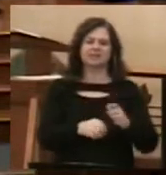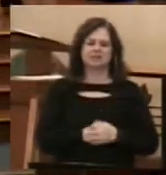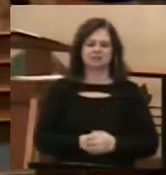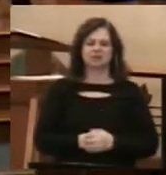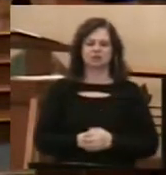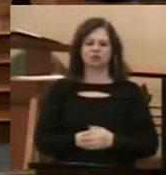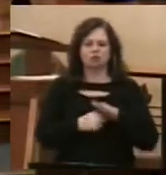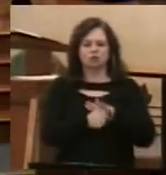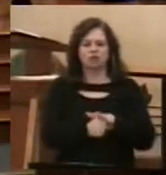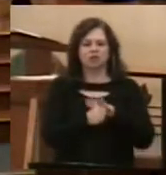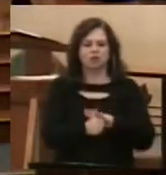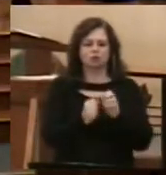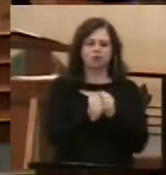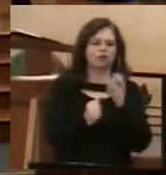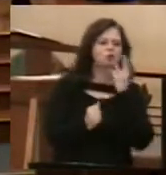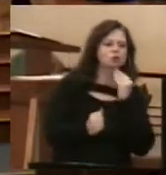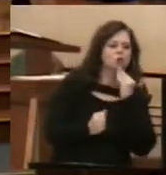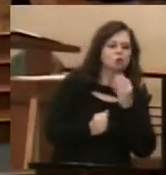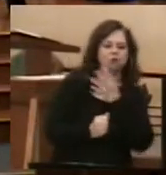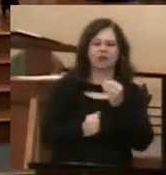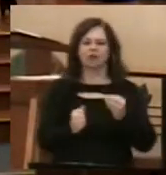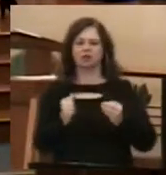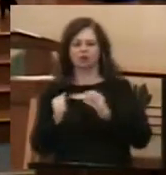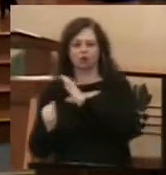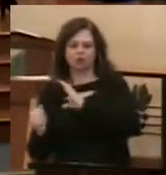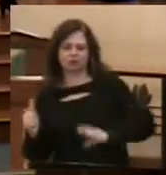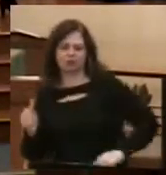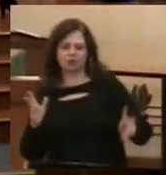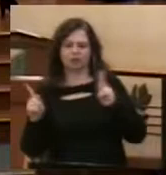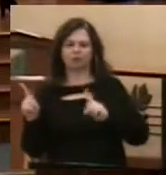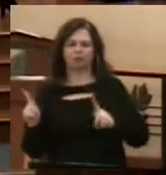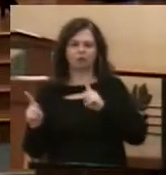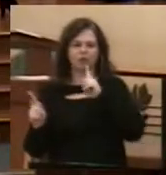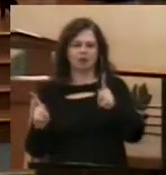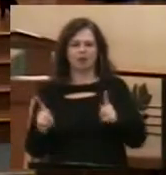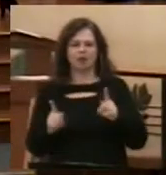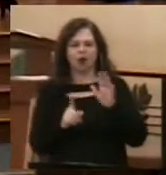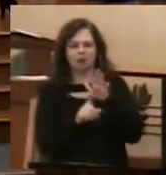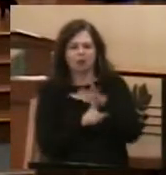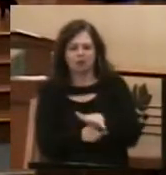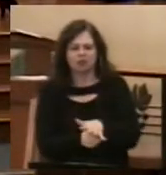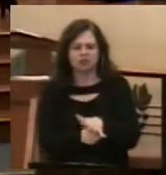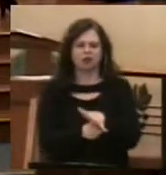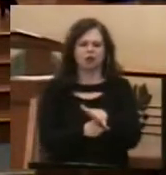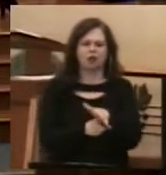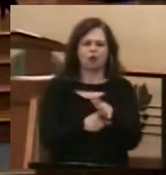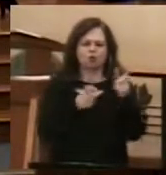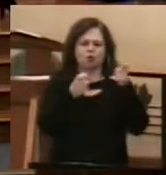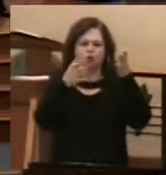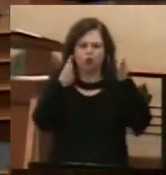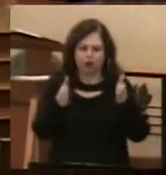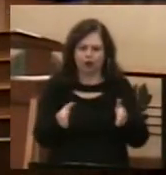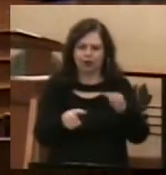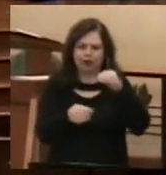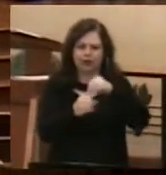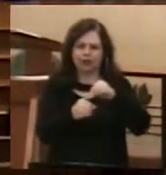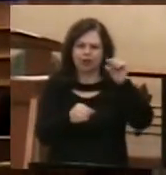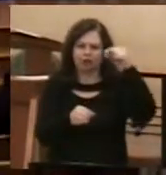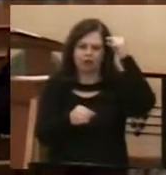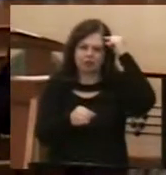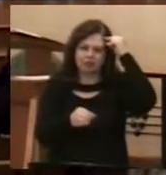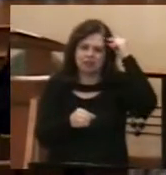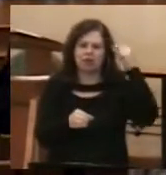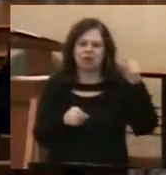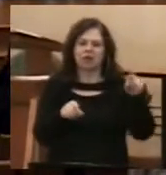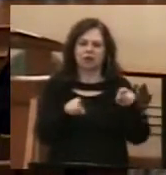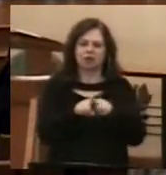Jews of the community and the Christians. There is a great oppressive rule and leadership in government, and there